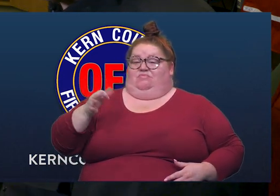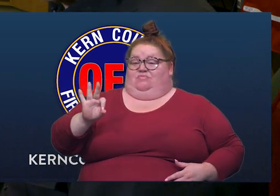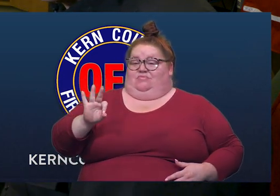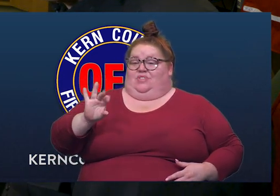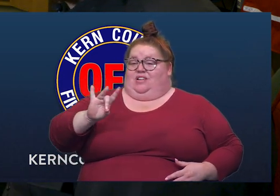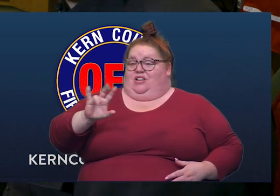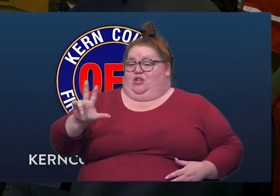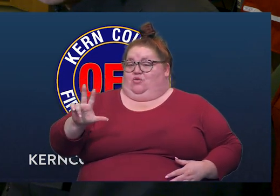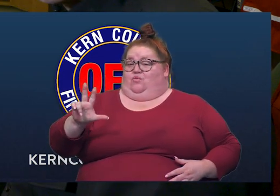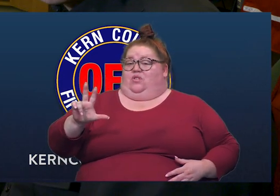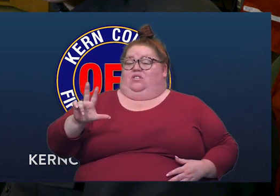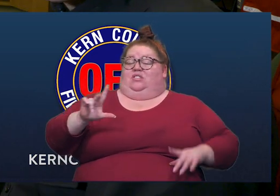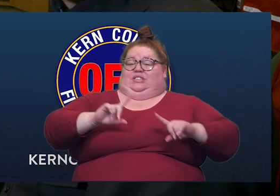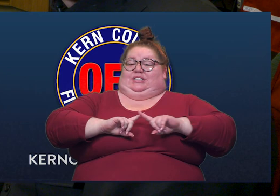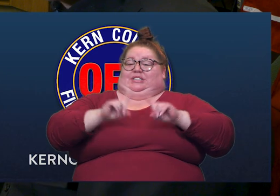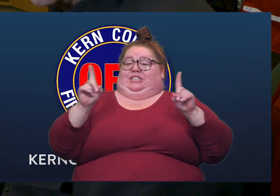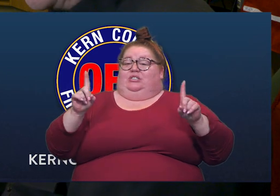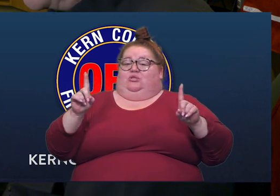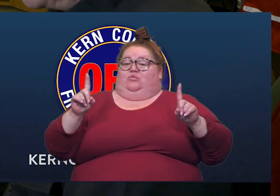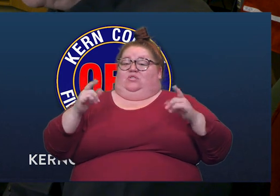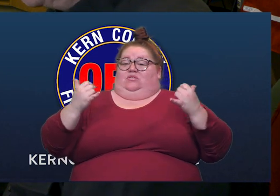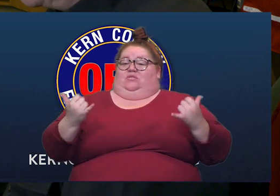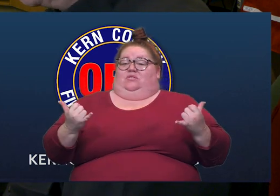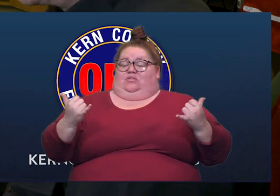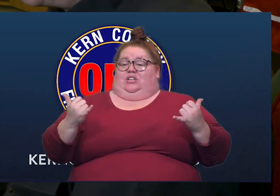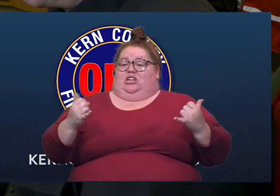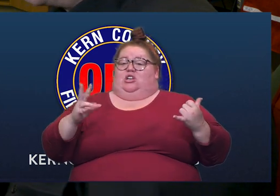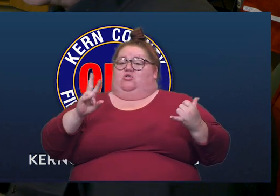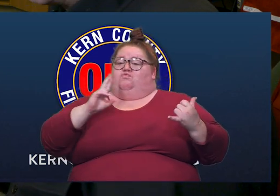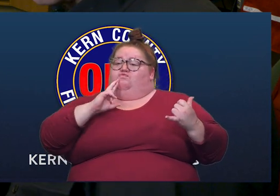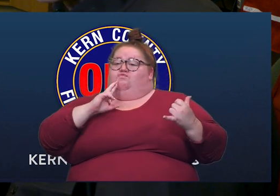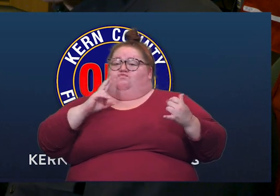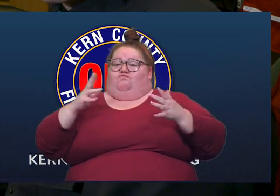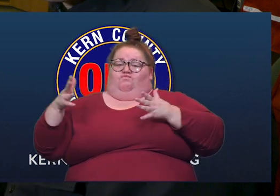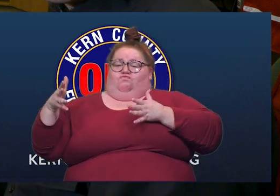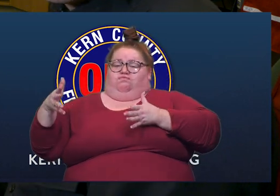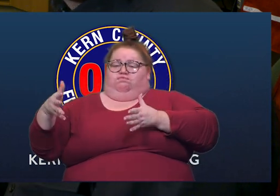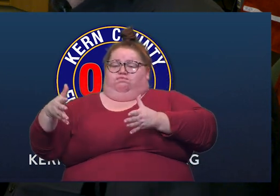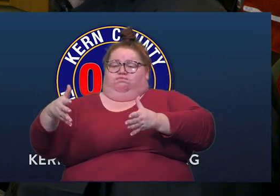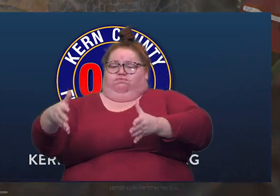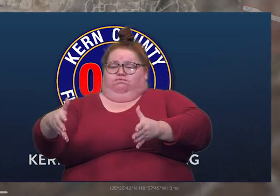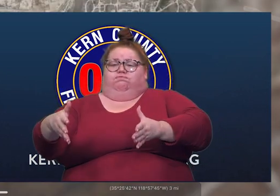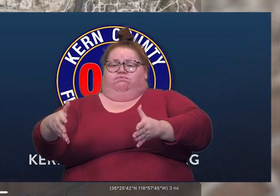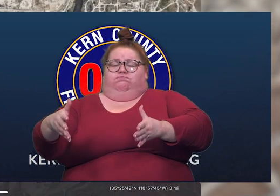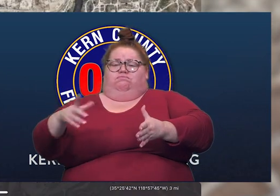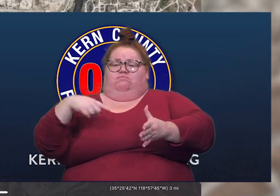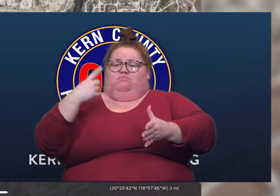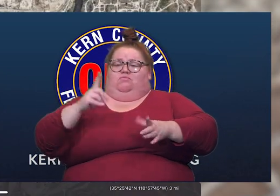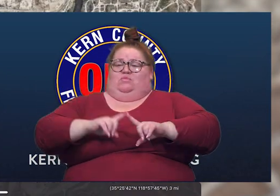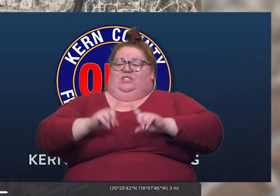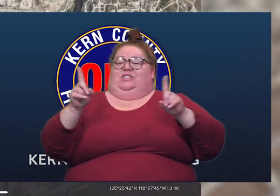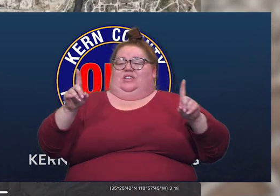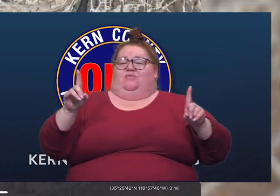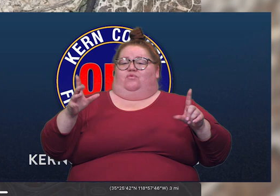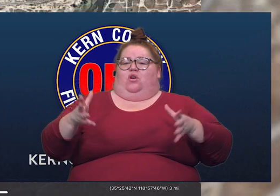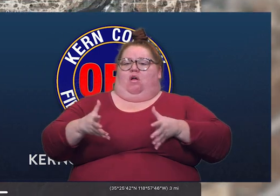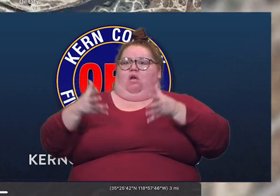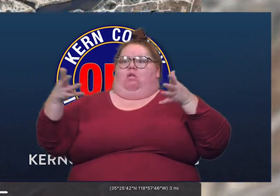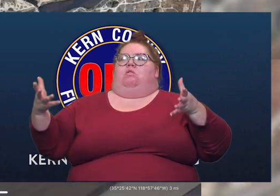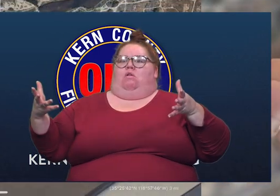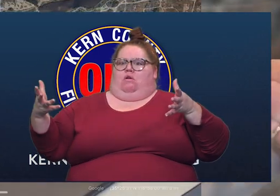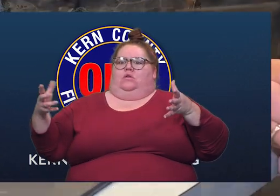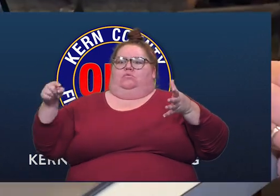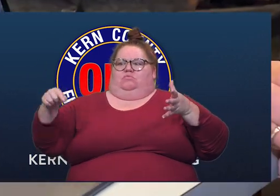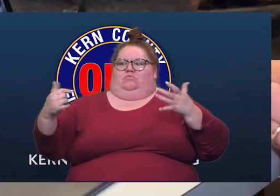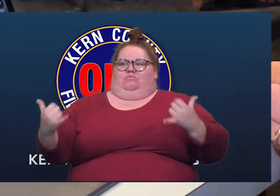of the water districts is quite a bit greater than it was in 83. So the first